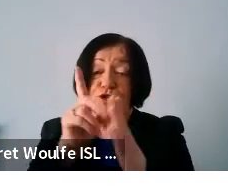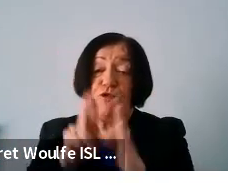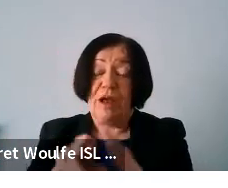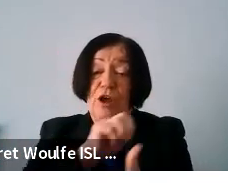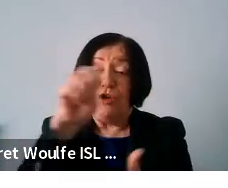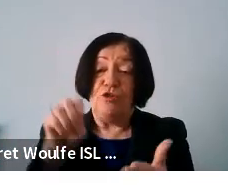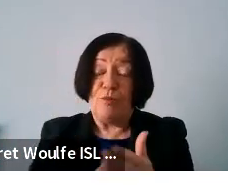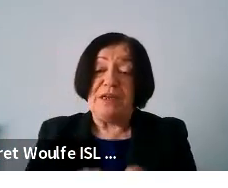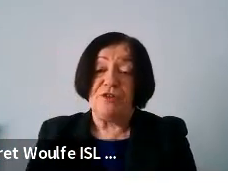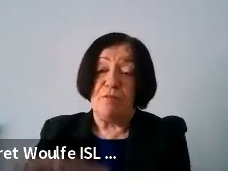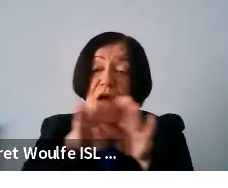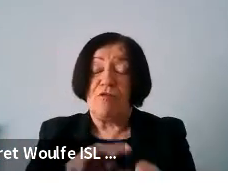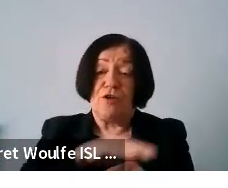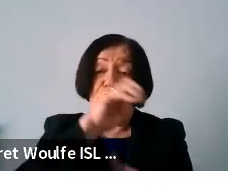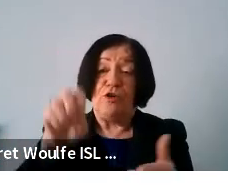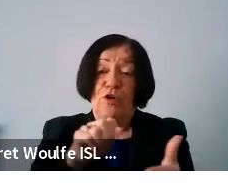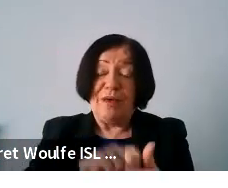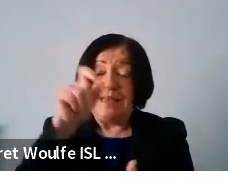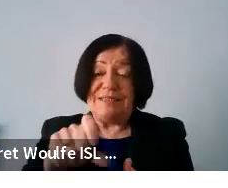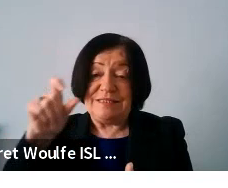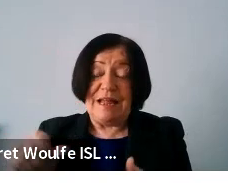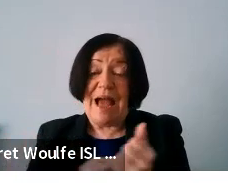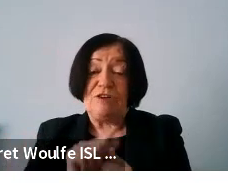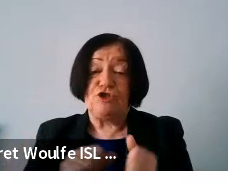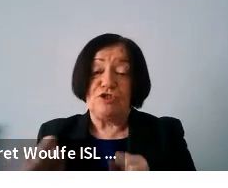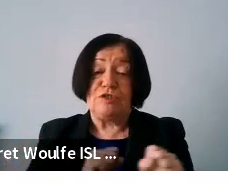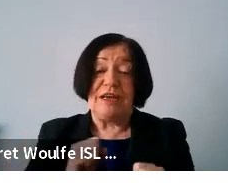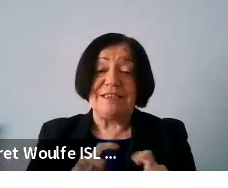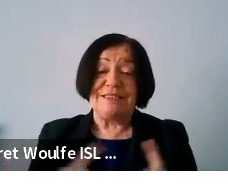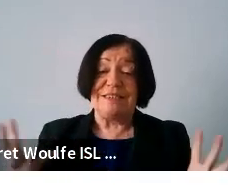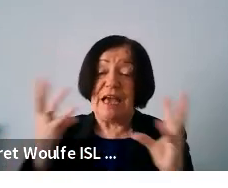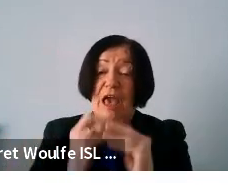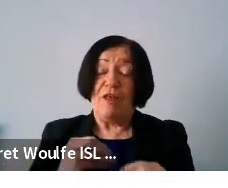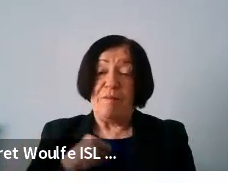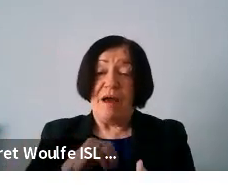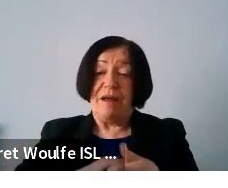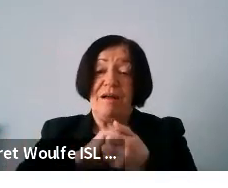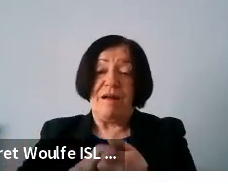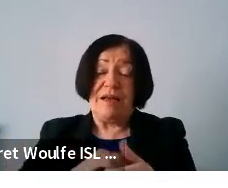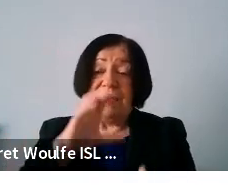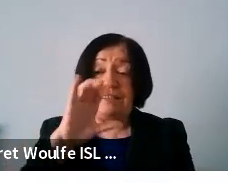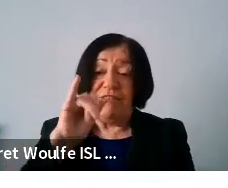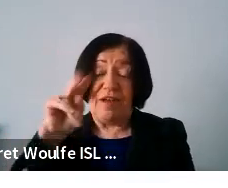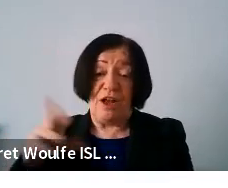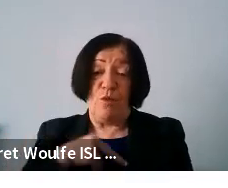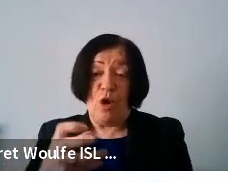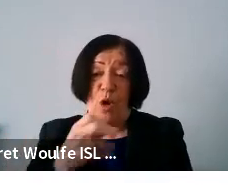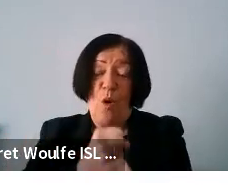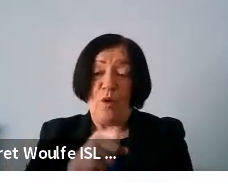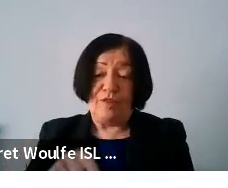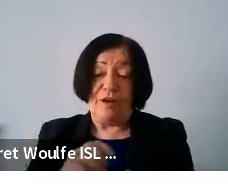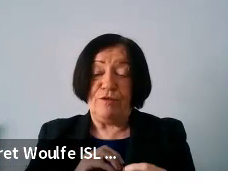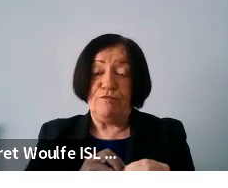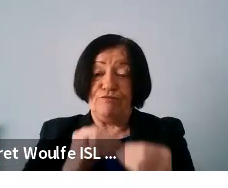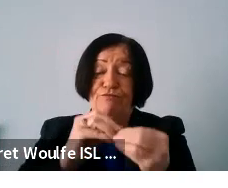european democracy for the european citizen action service and together with my colleague basiliki we will be hosting the co-creation